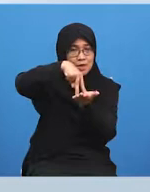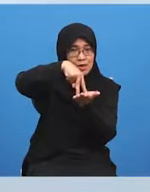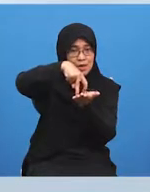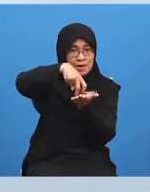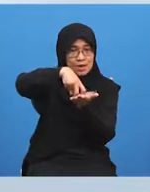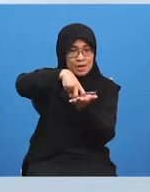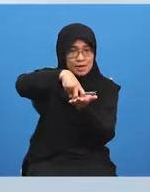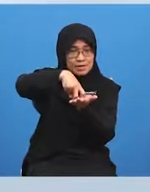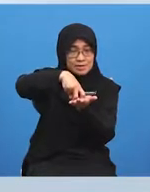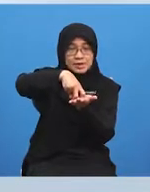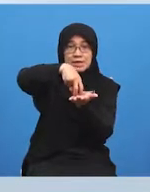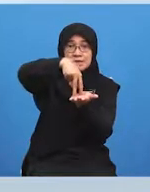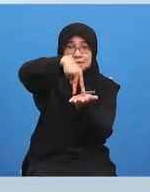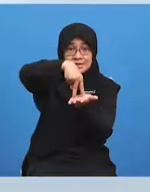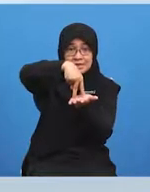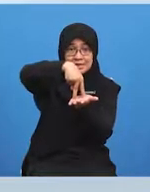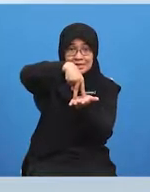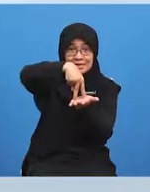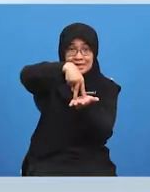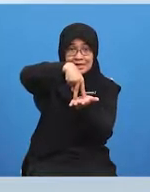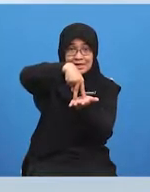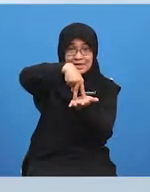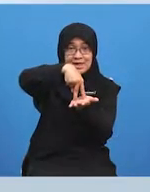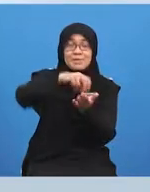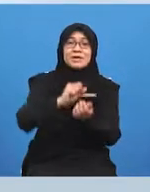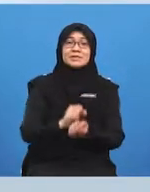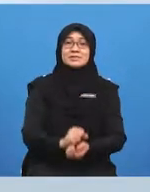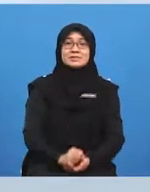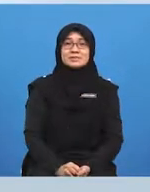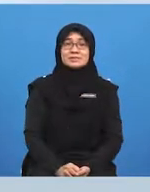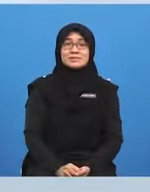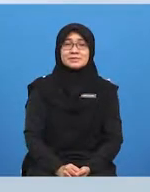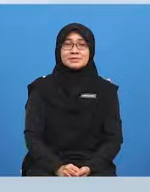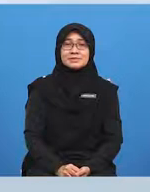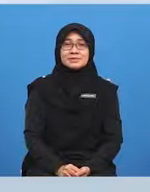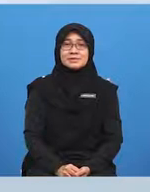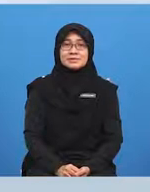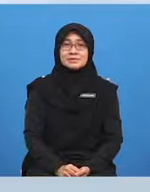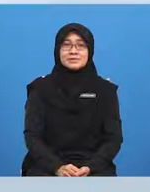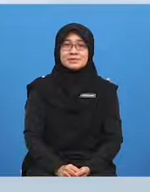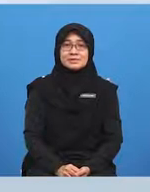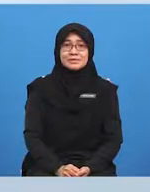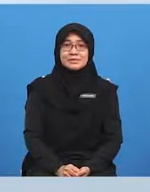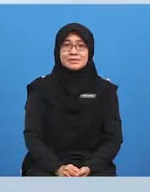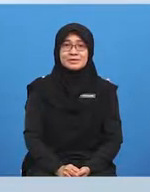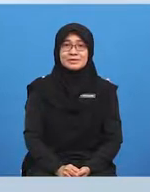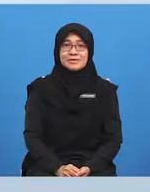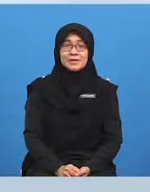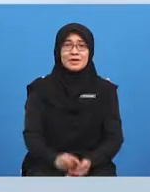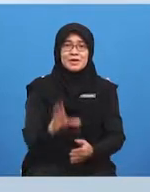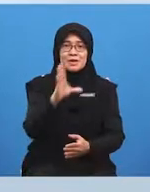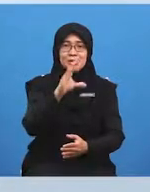one yes i'm looking for a great technique some really nice squats and some big